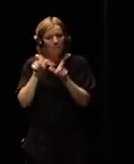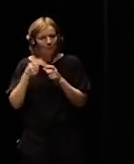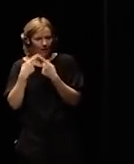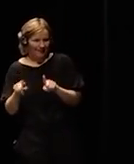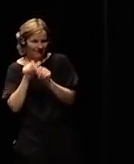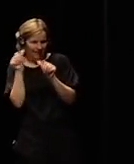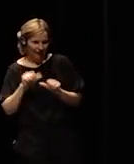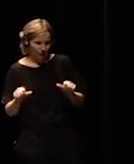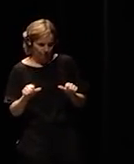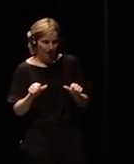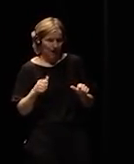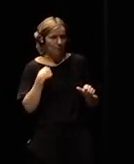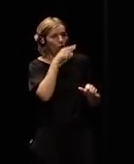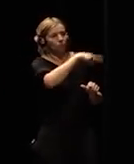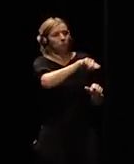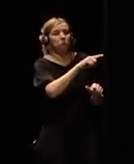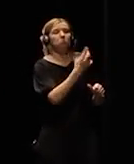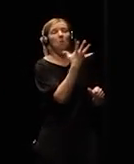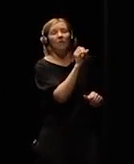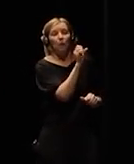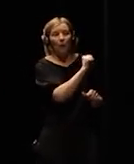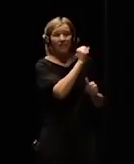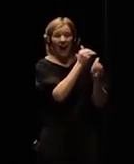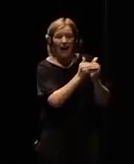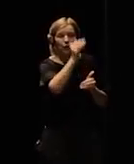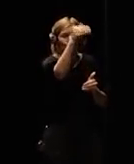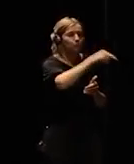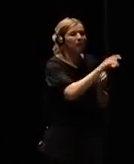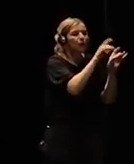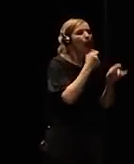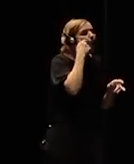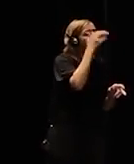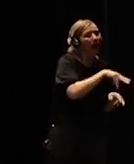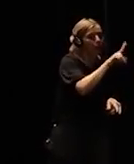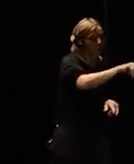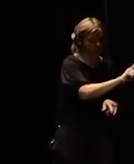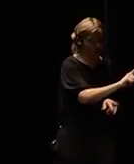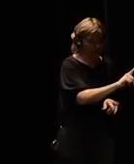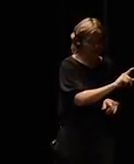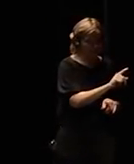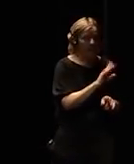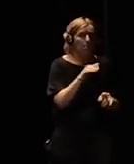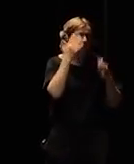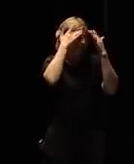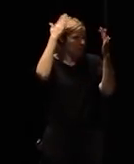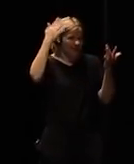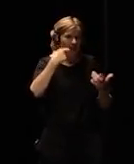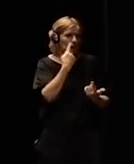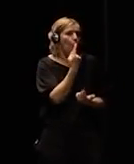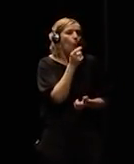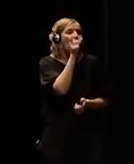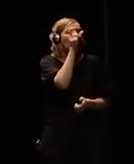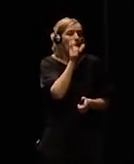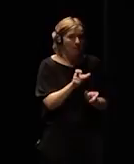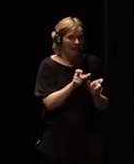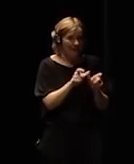but it doesn't have to be I mean imagine a machine that has the computing power of a million human brains that